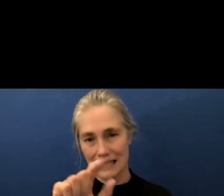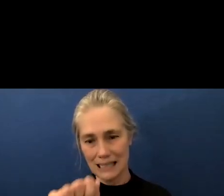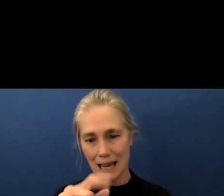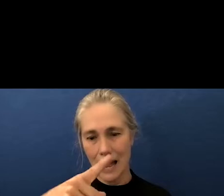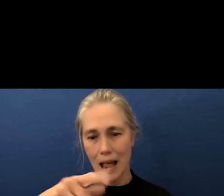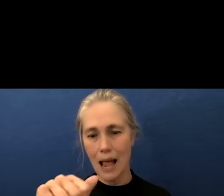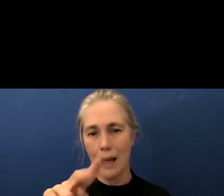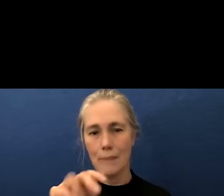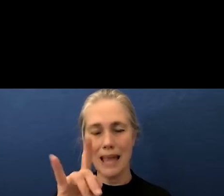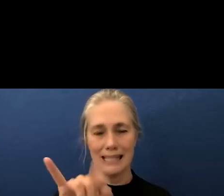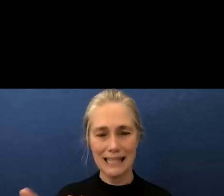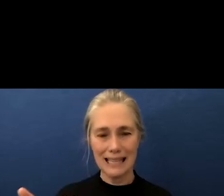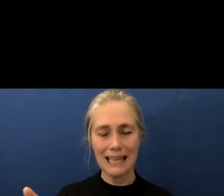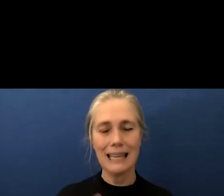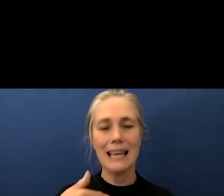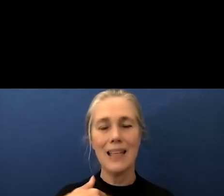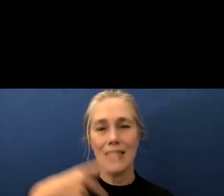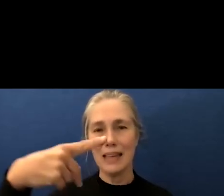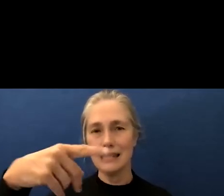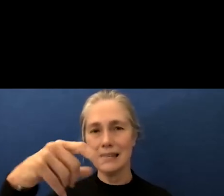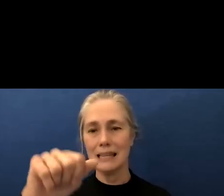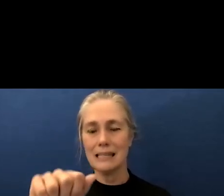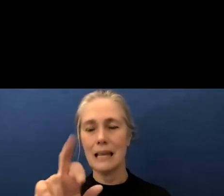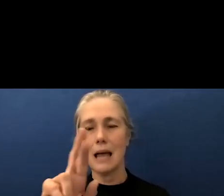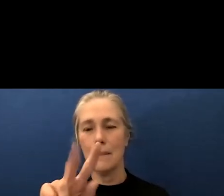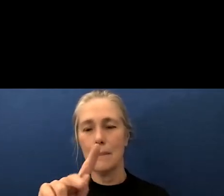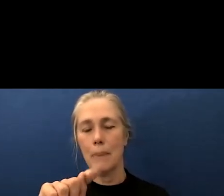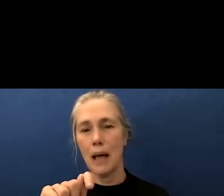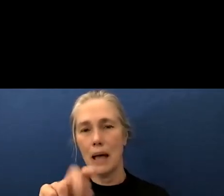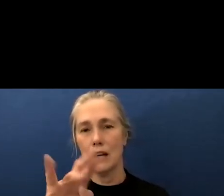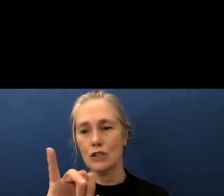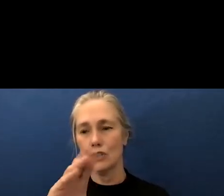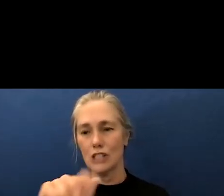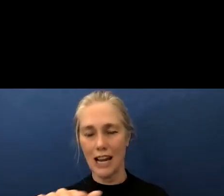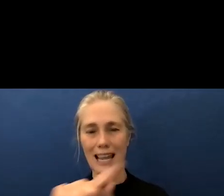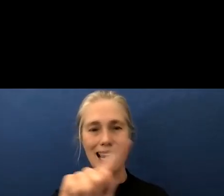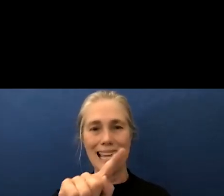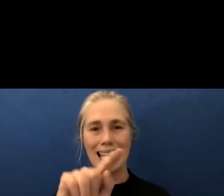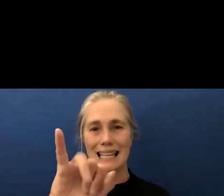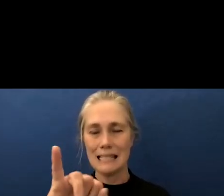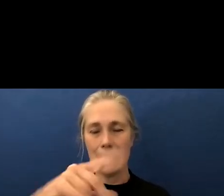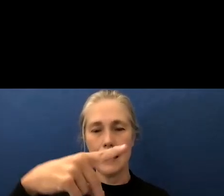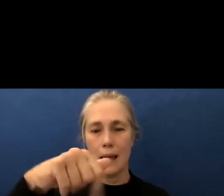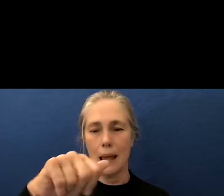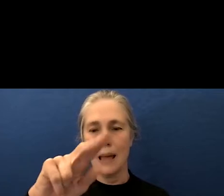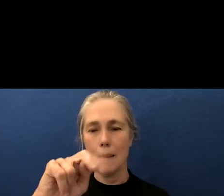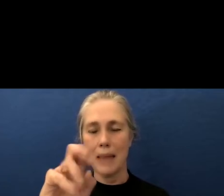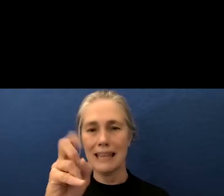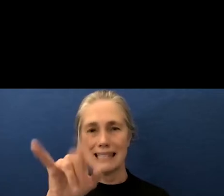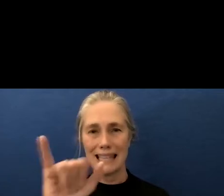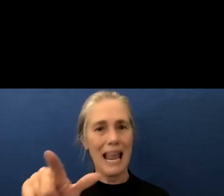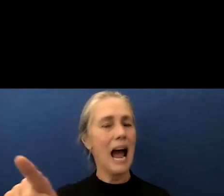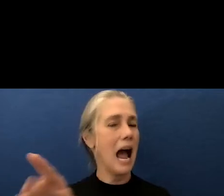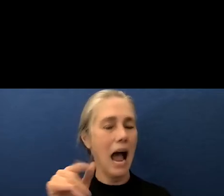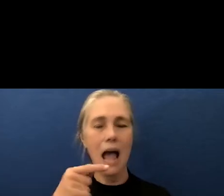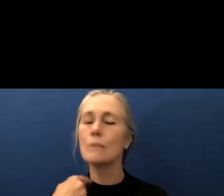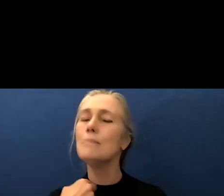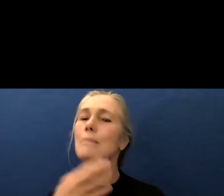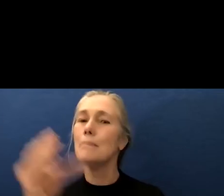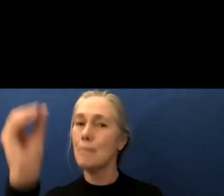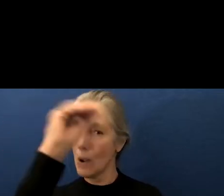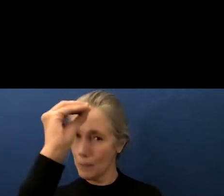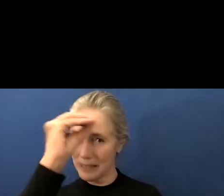hi this is patricia sapansky and i just want to voice my opinion that i am against all mandates